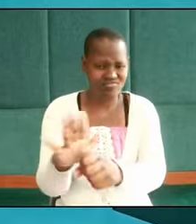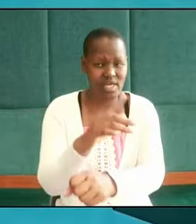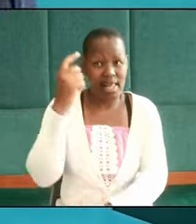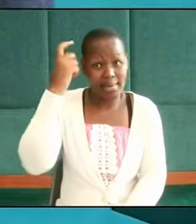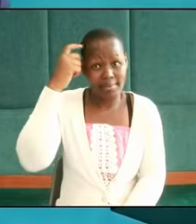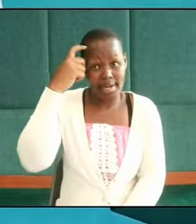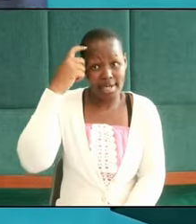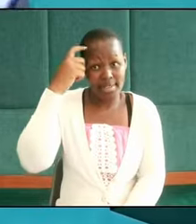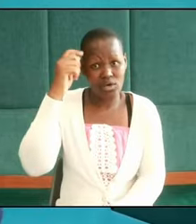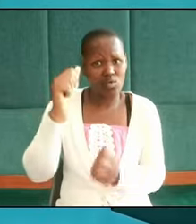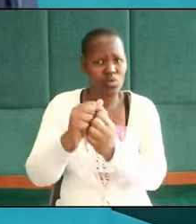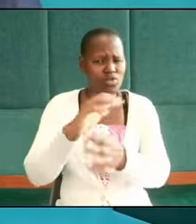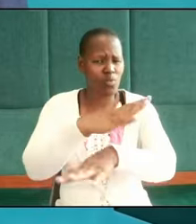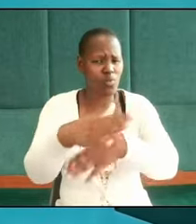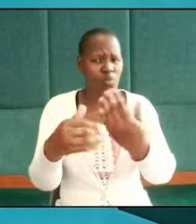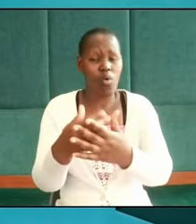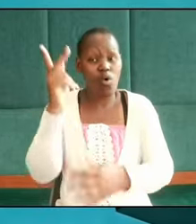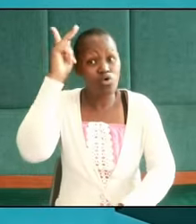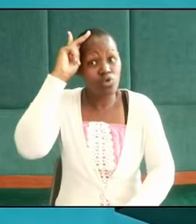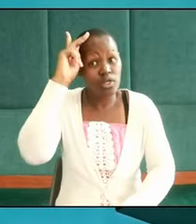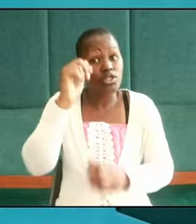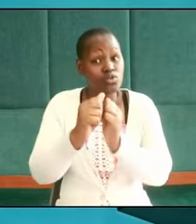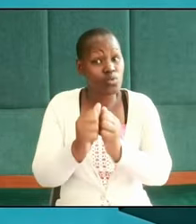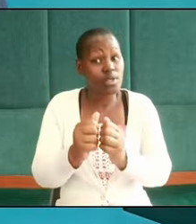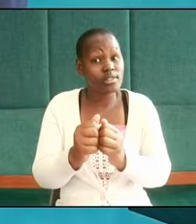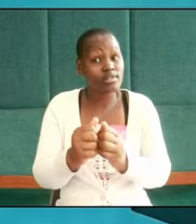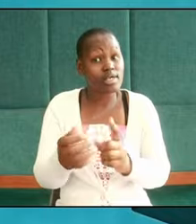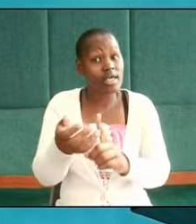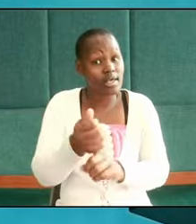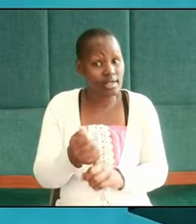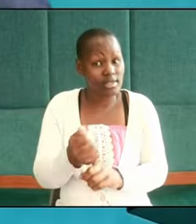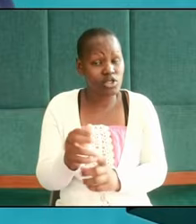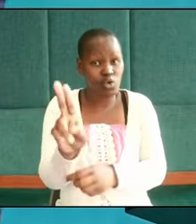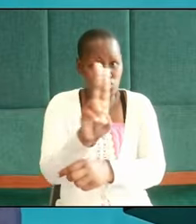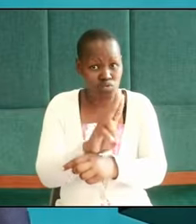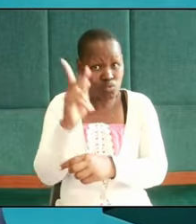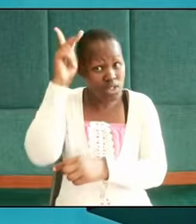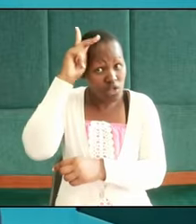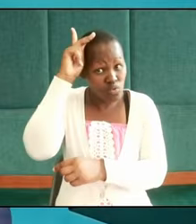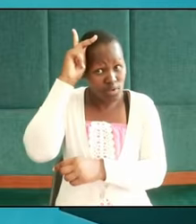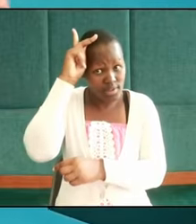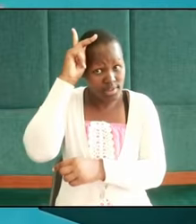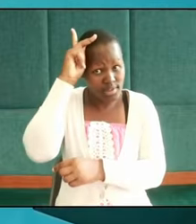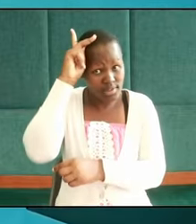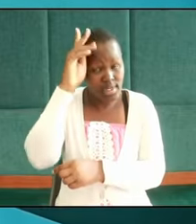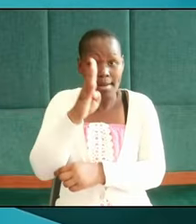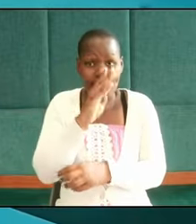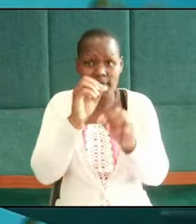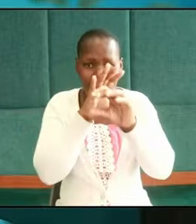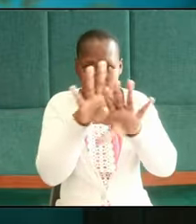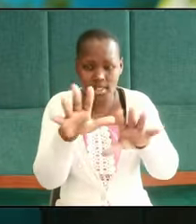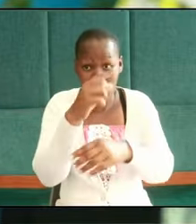with all the knowledge you can acquire you will use that knowledge to be a blessing